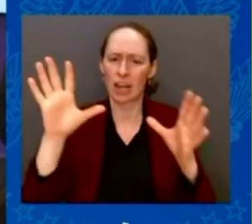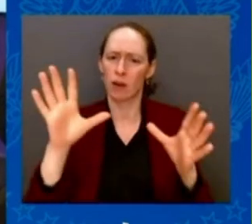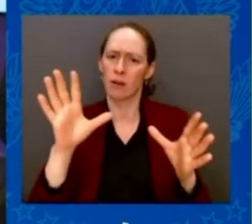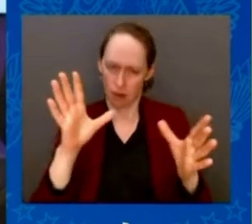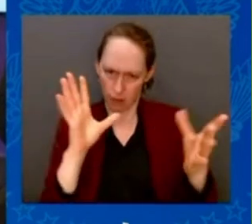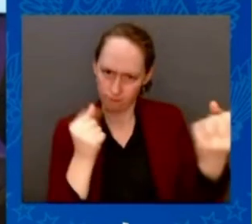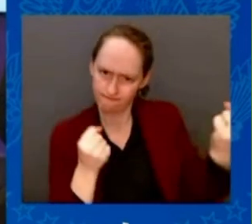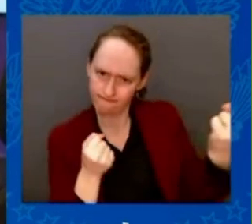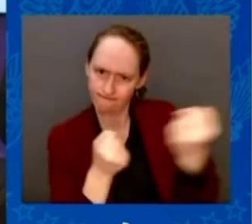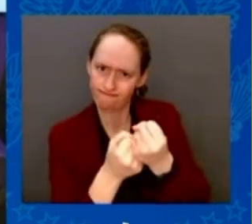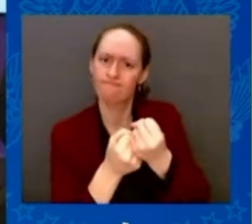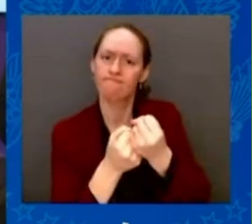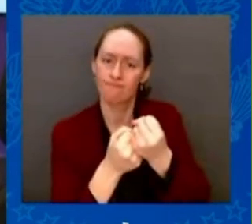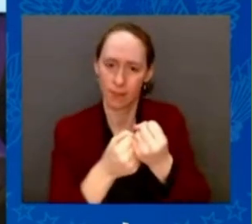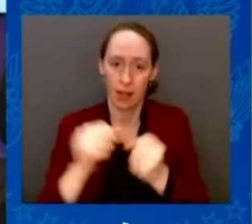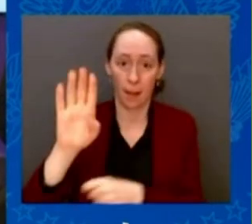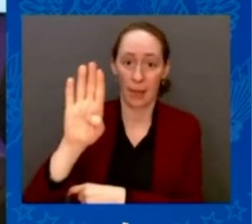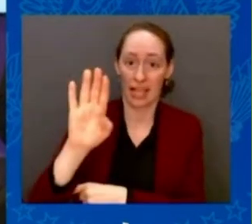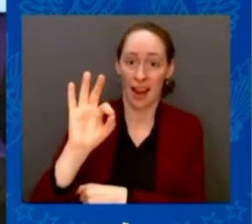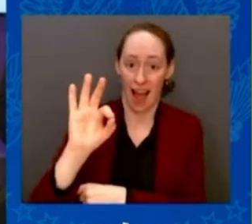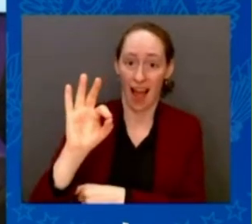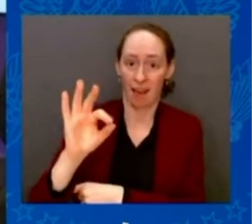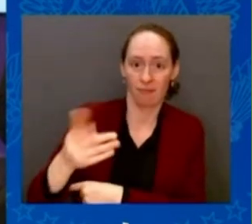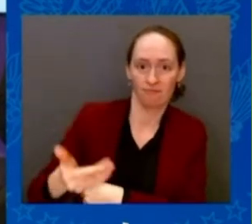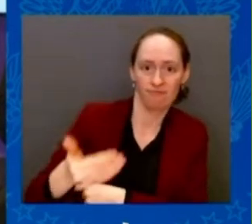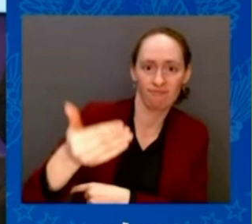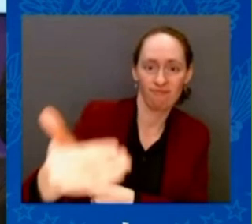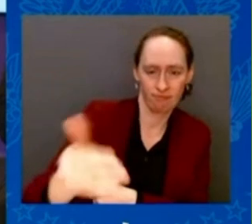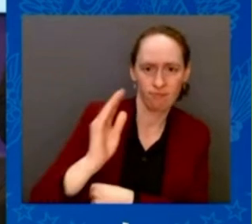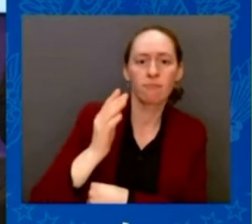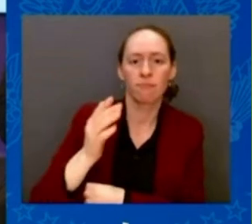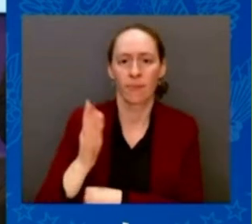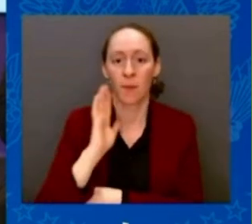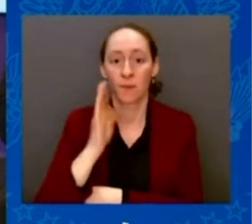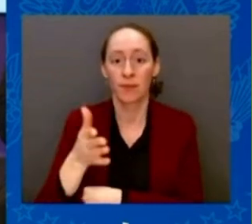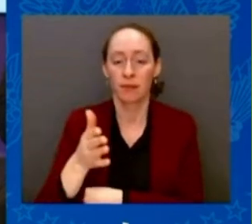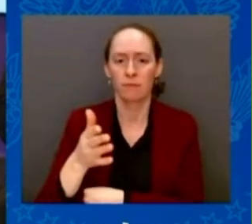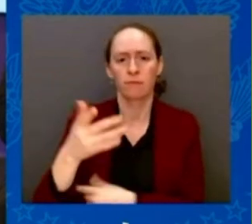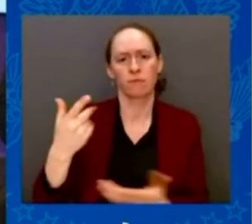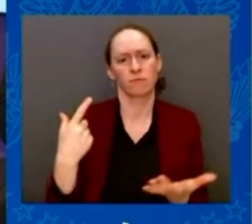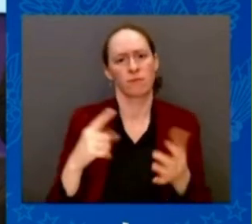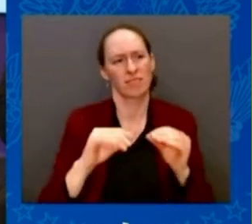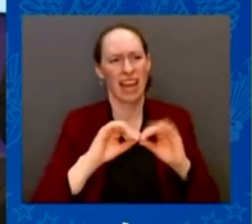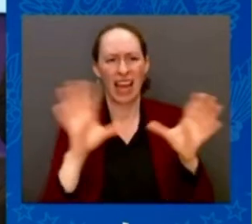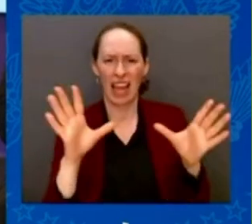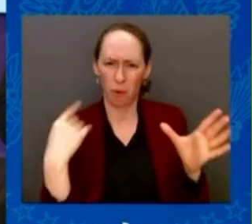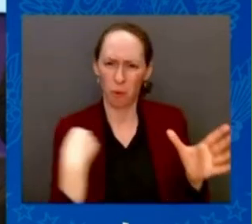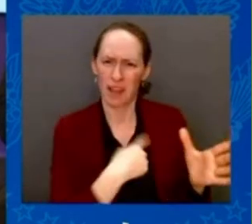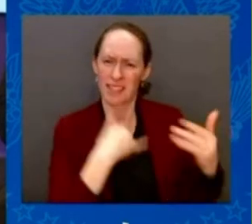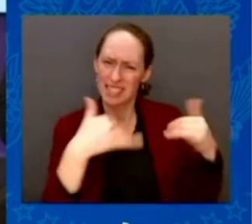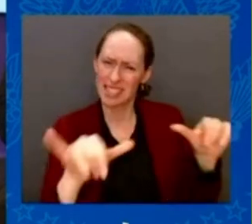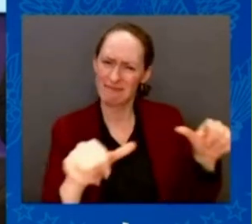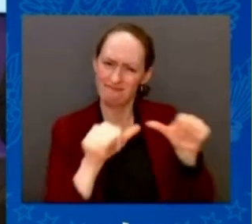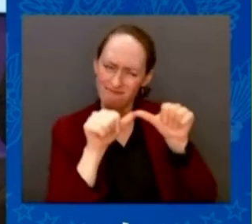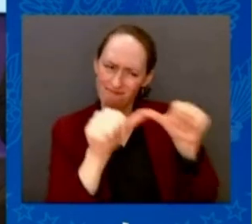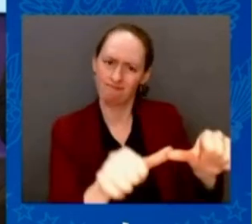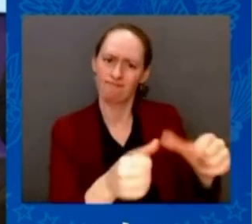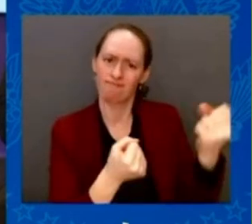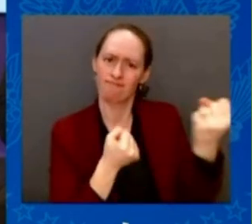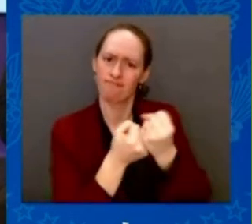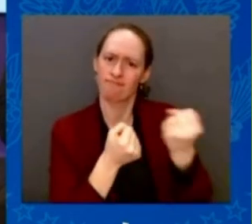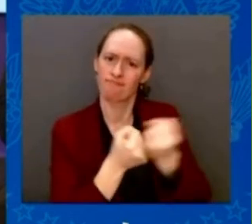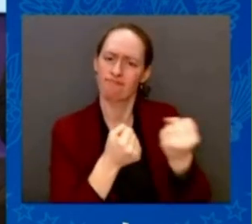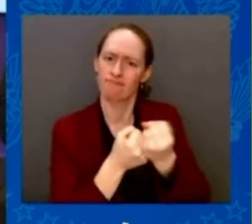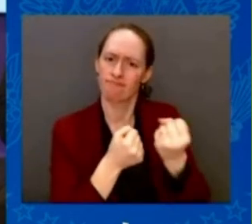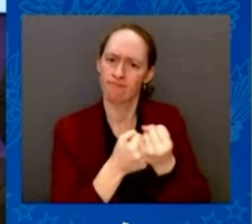U.S. administration towards the eastern flank security. This commitment is very solid and